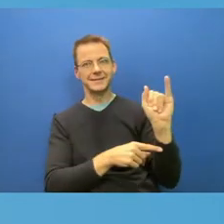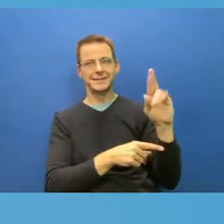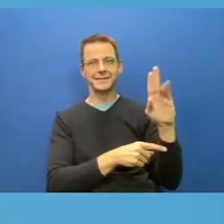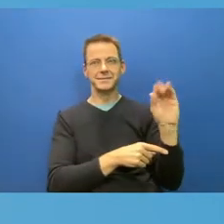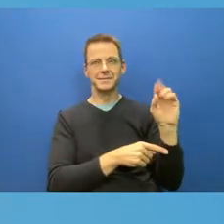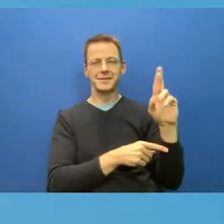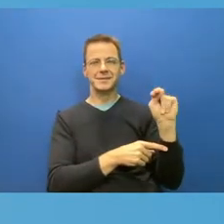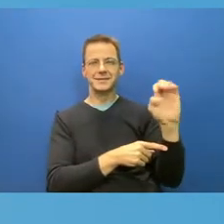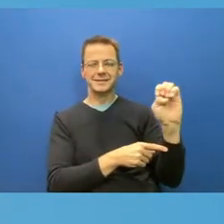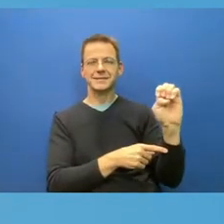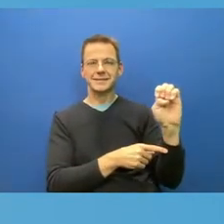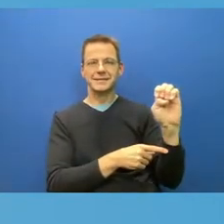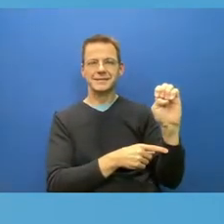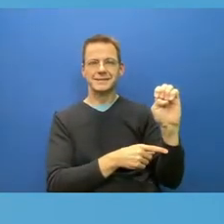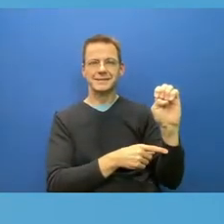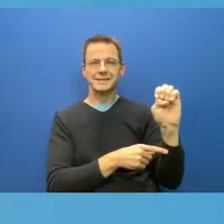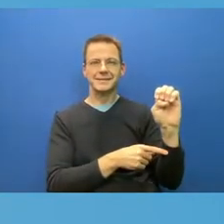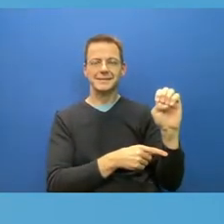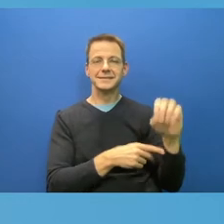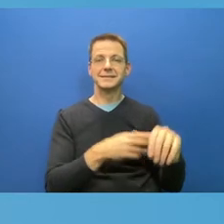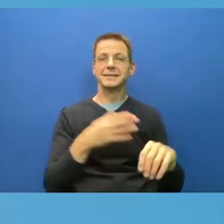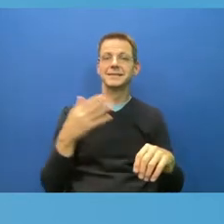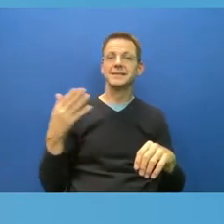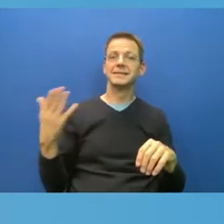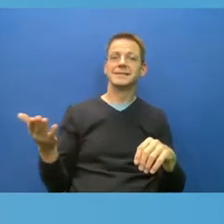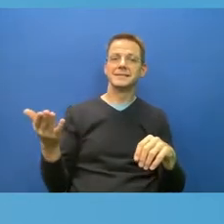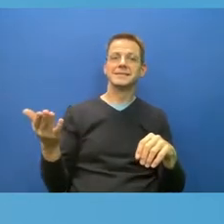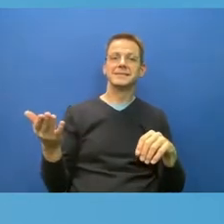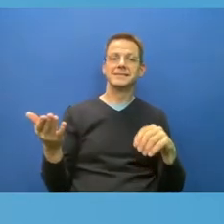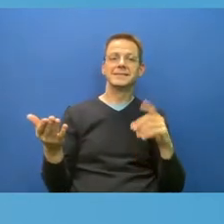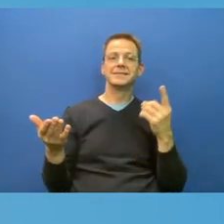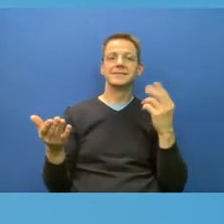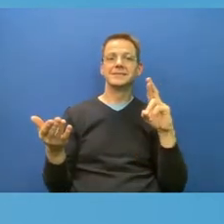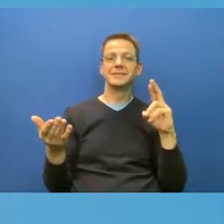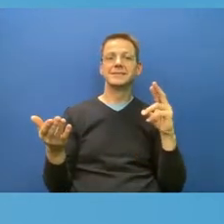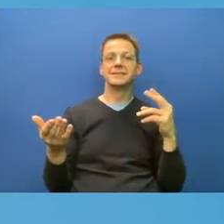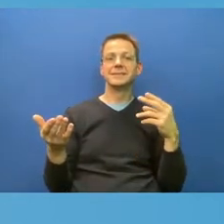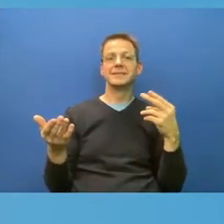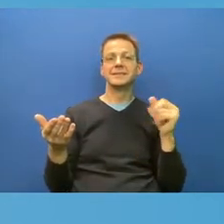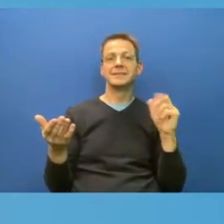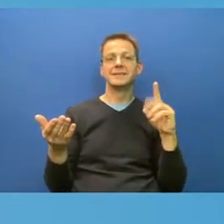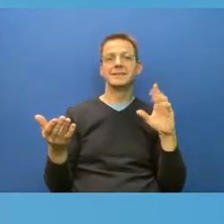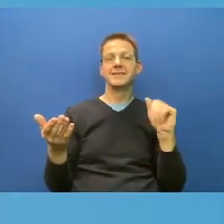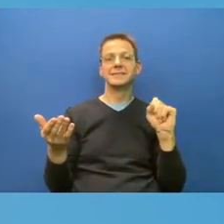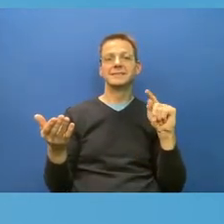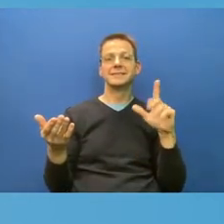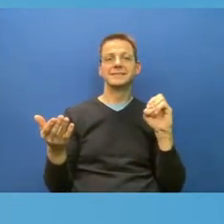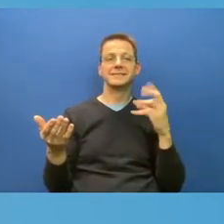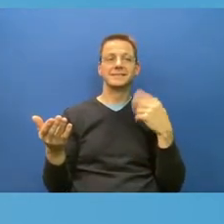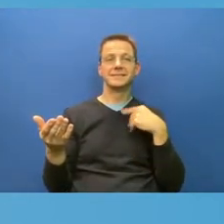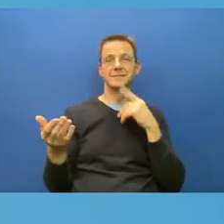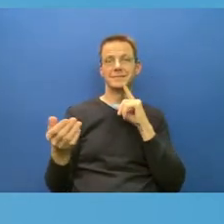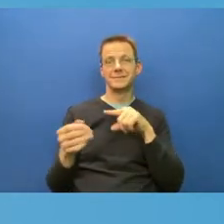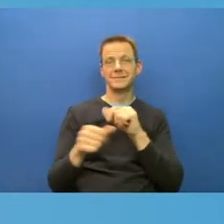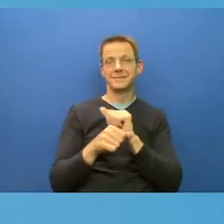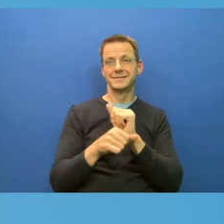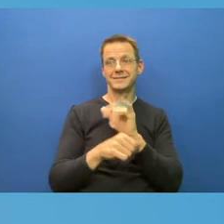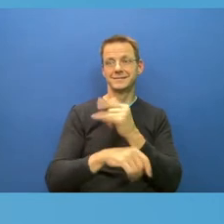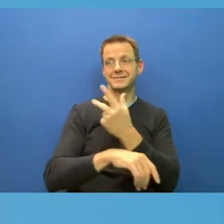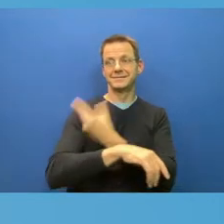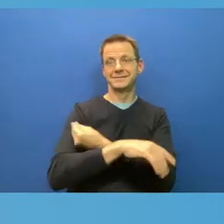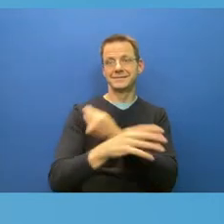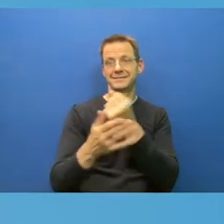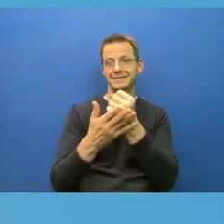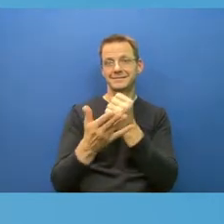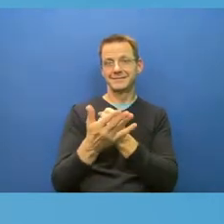So I'll give my I'll let I'll let my co panelists marinate on that question while I throw in a quick comment on the on the vaccine